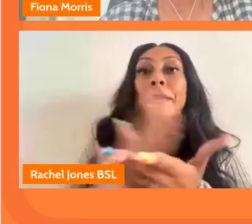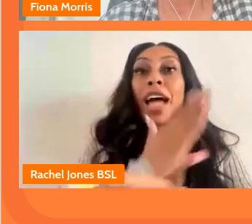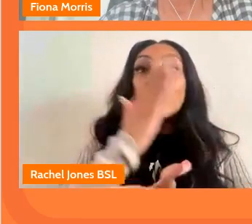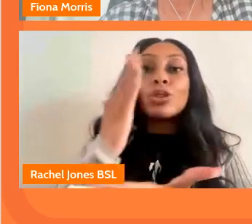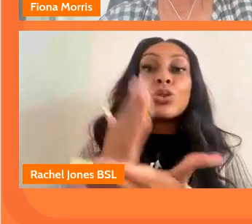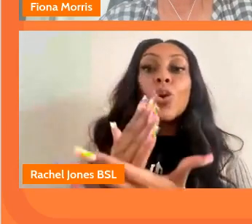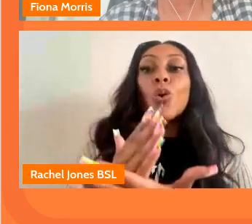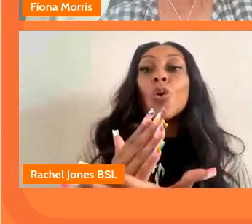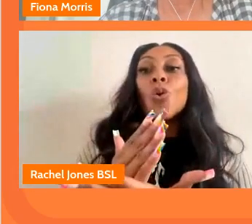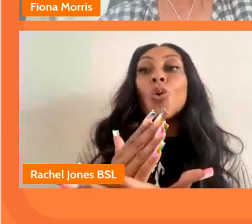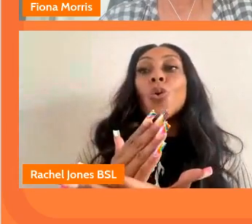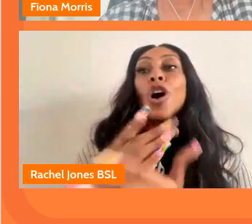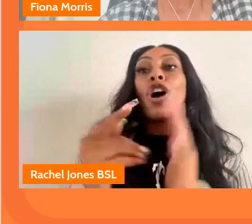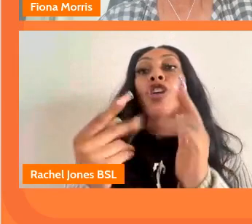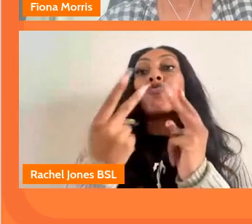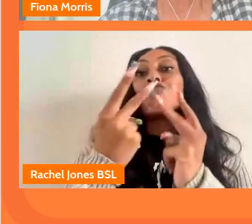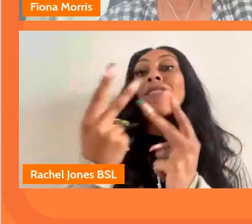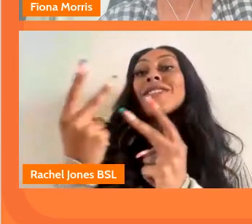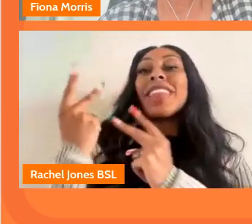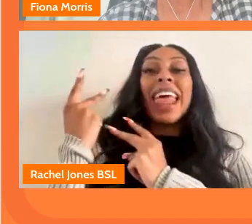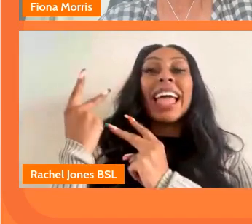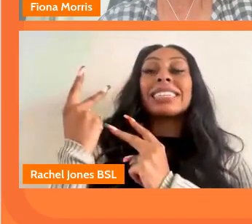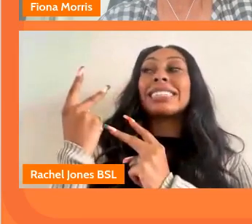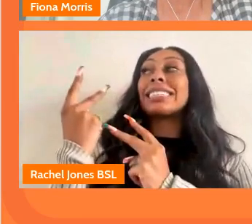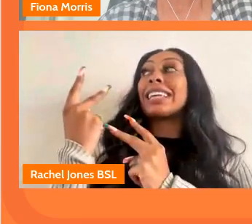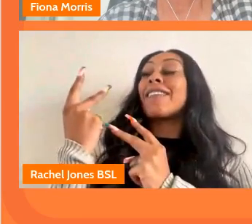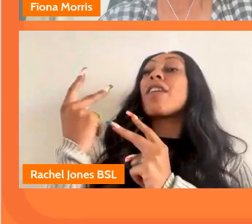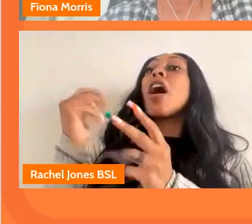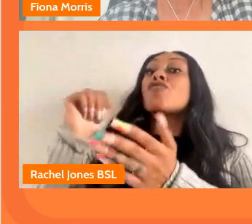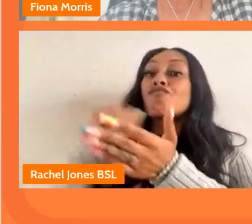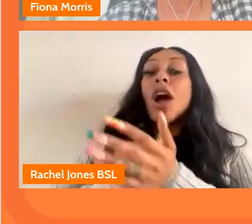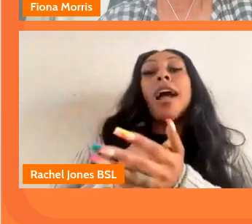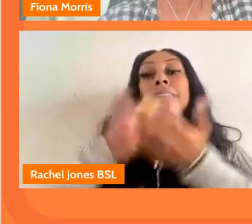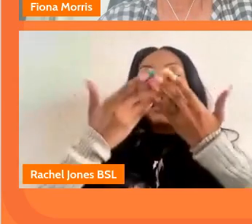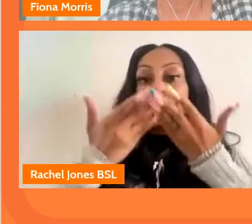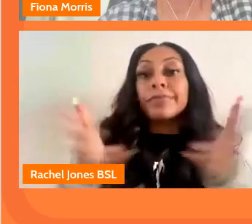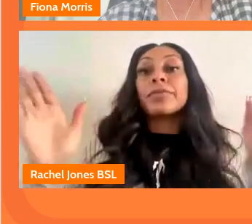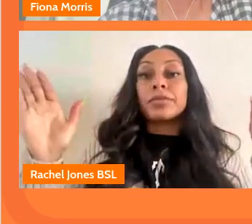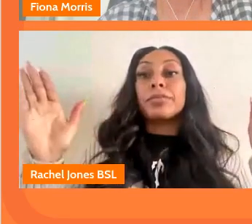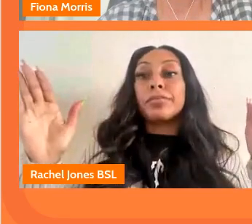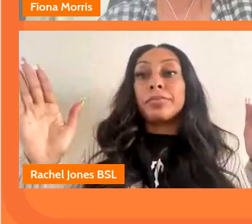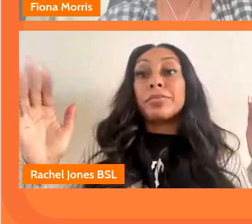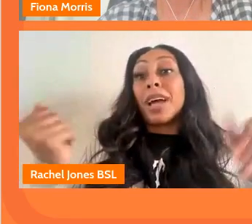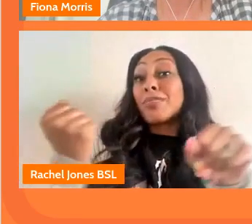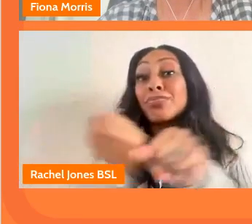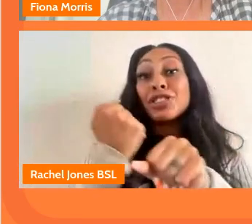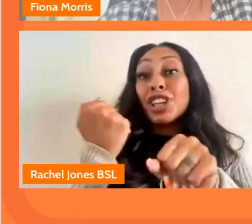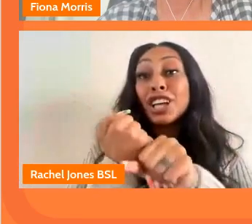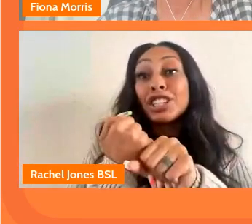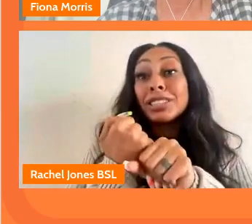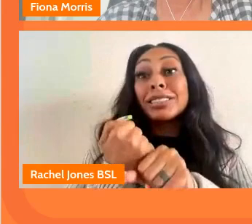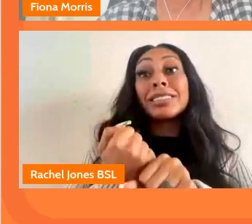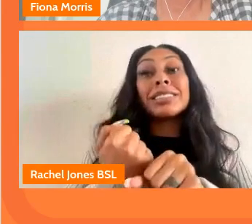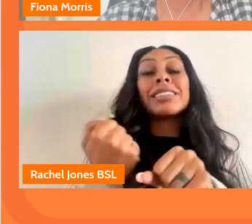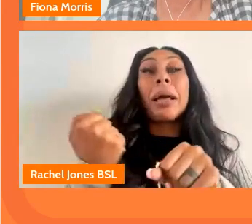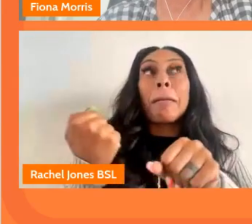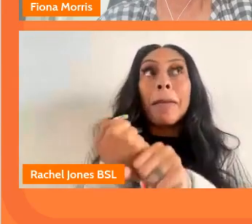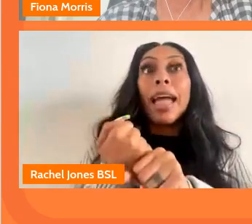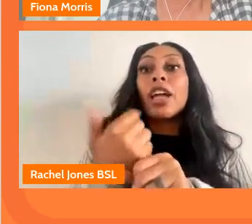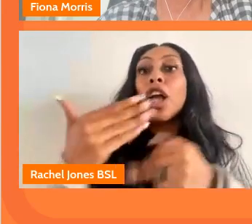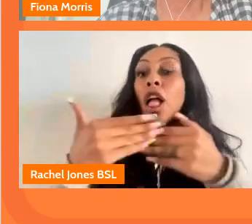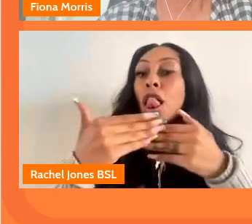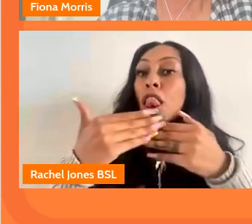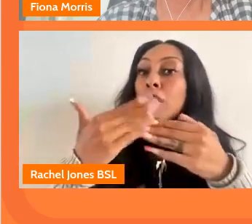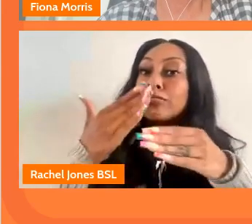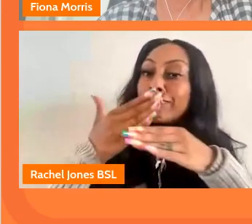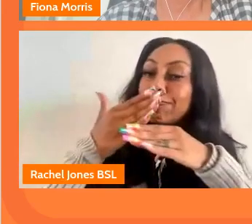it's as reflective as possible and that comes uh with that the production company making considerable effort to finding